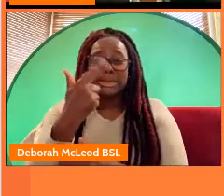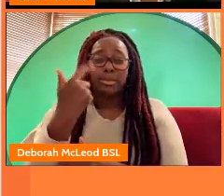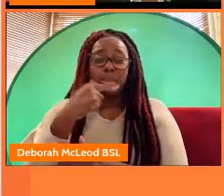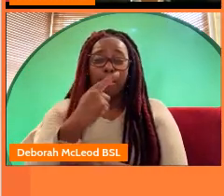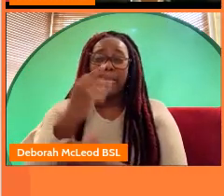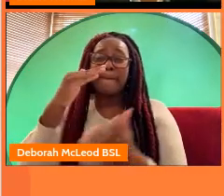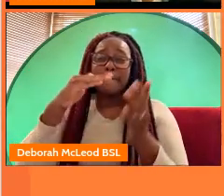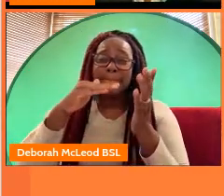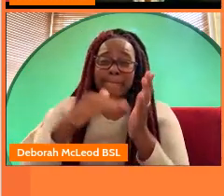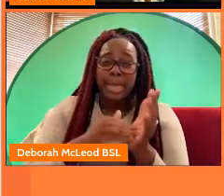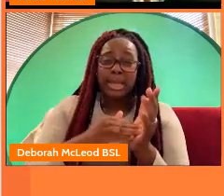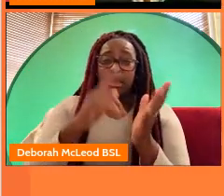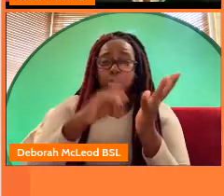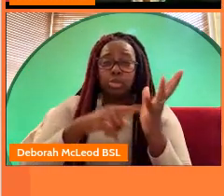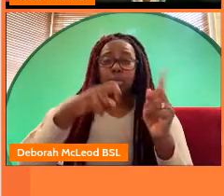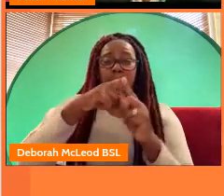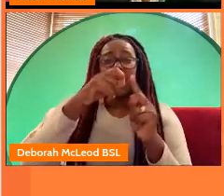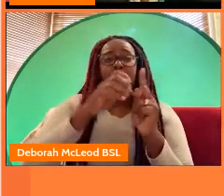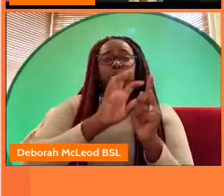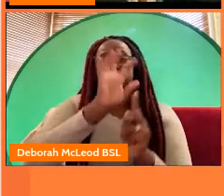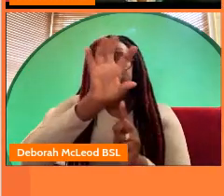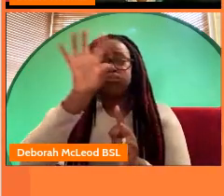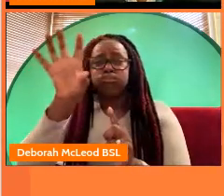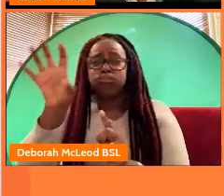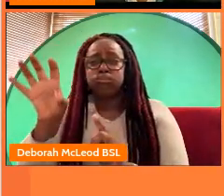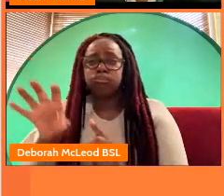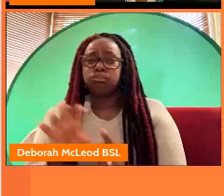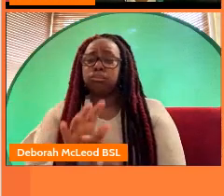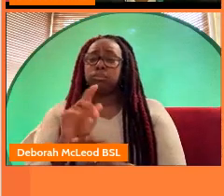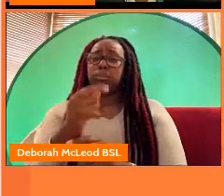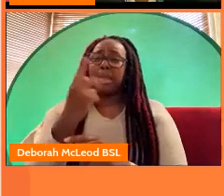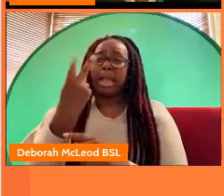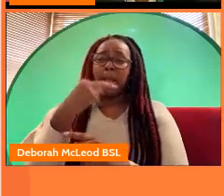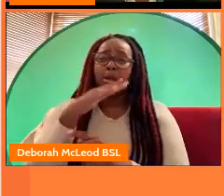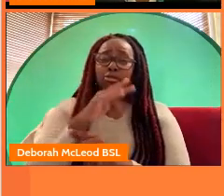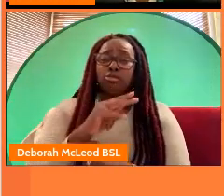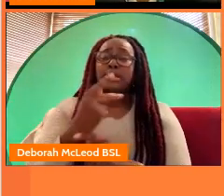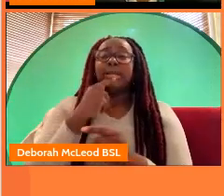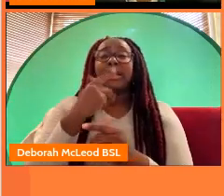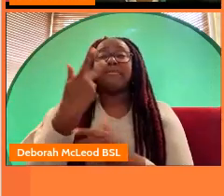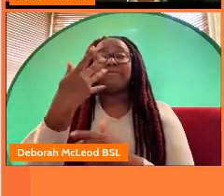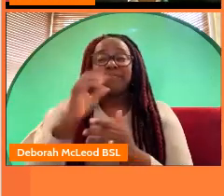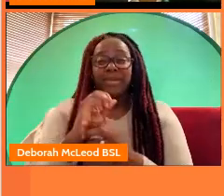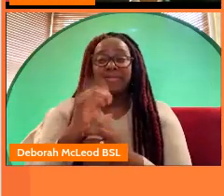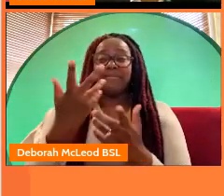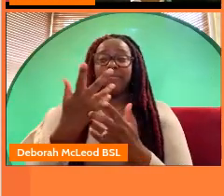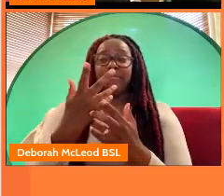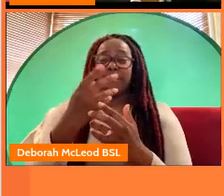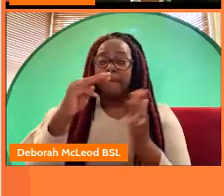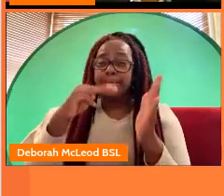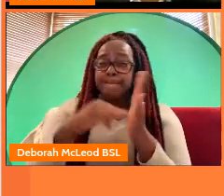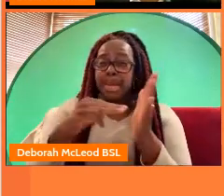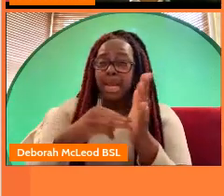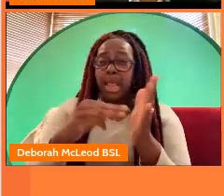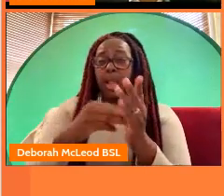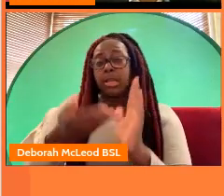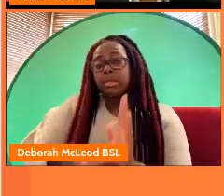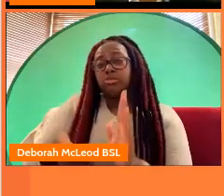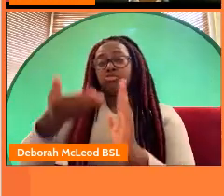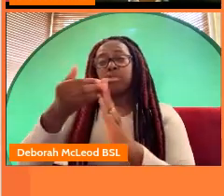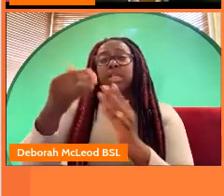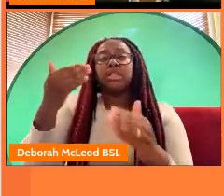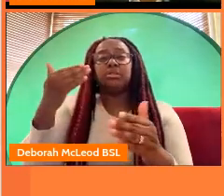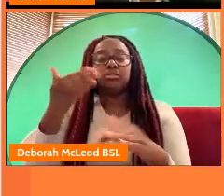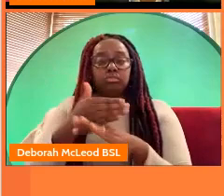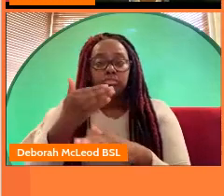uk generating an additional economic benefit of over 850 million that dramatically increases opportunities for jobs and